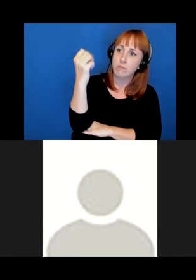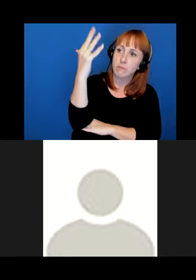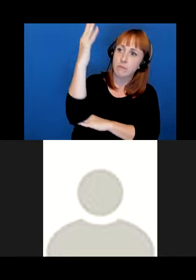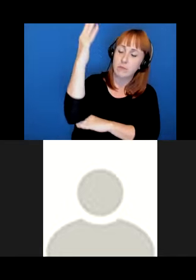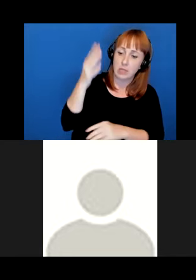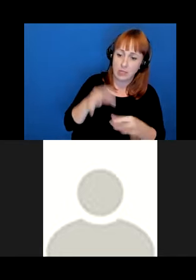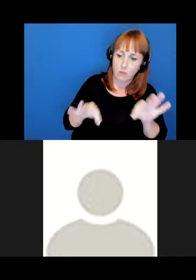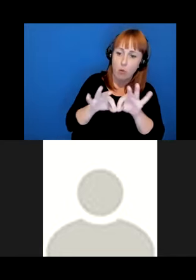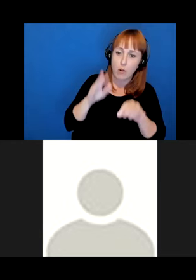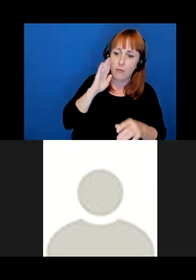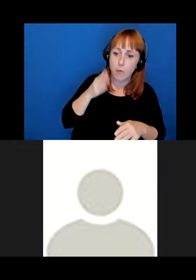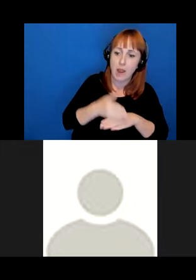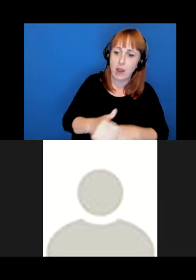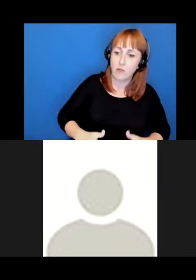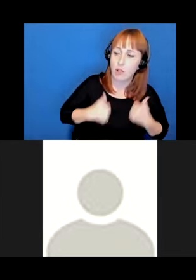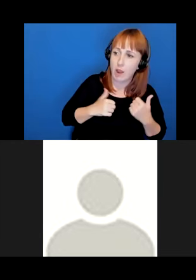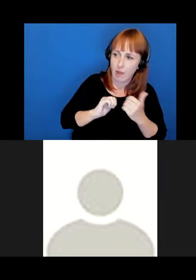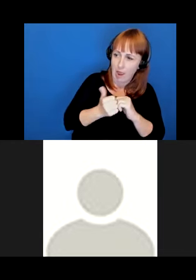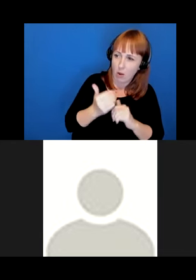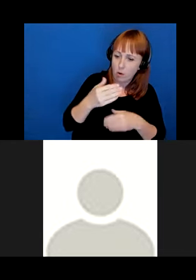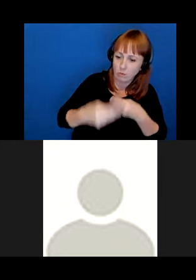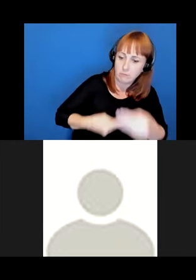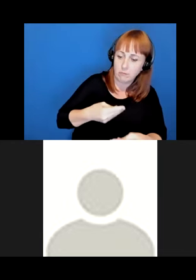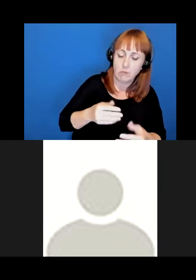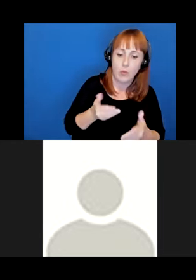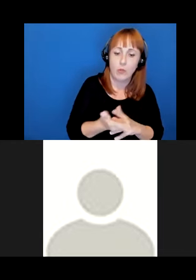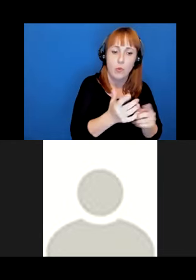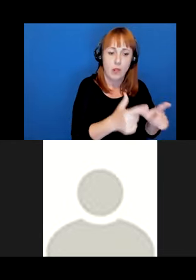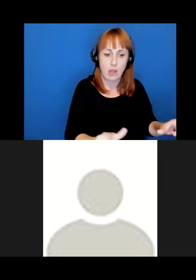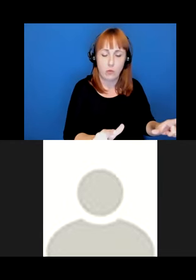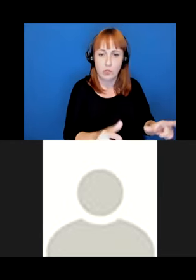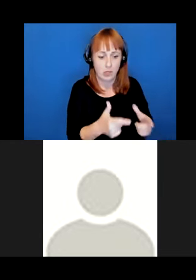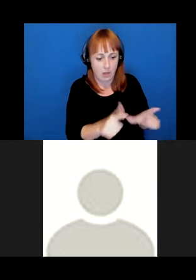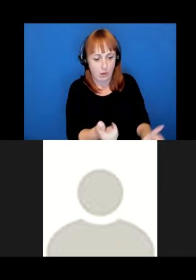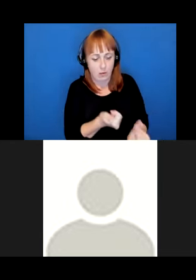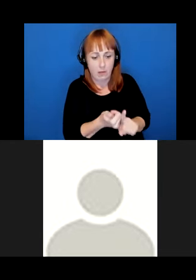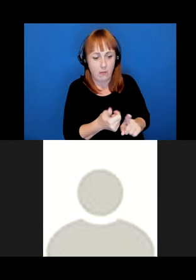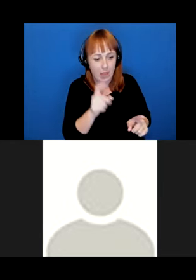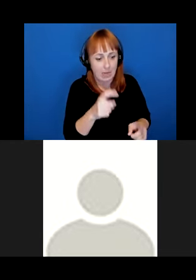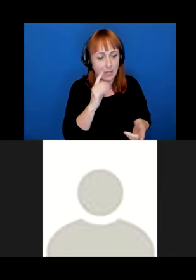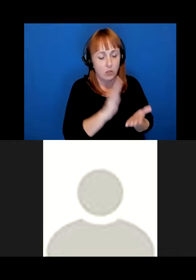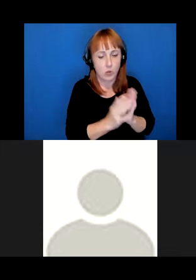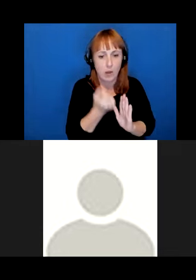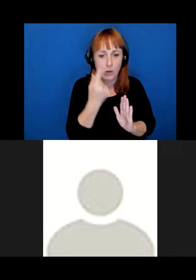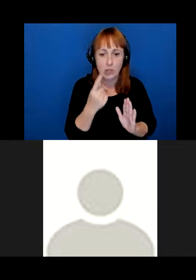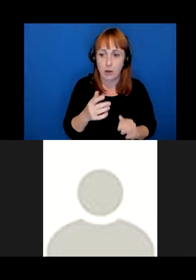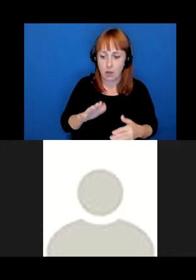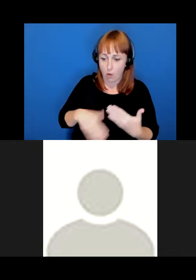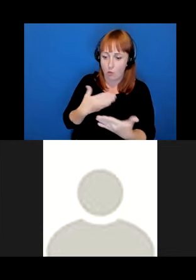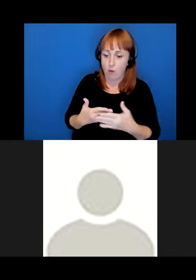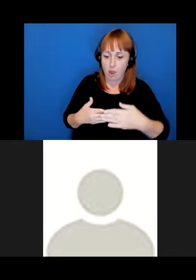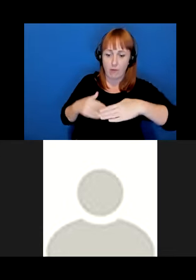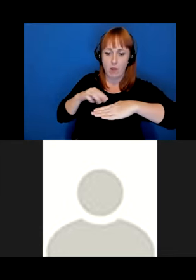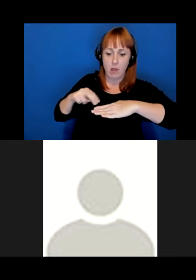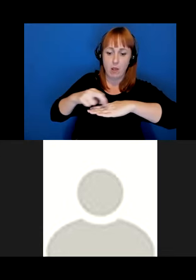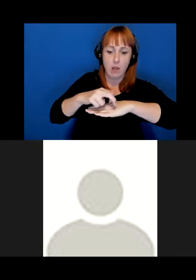The language is the only thing that explains that and carries that and is that I need the language to understand. I don't want to take a wrong road when I get to the edge of the land